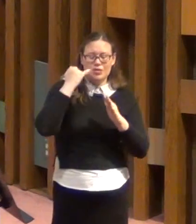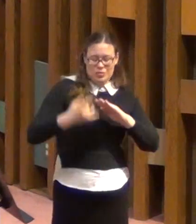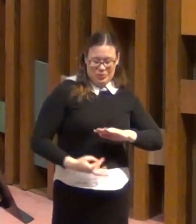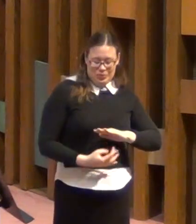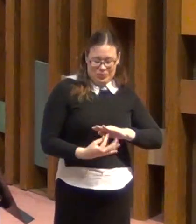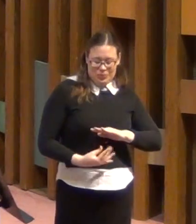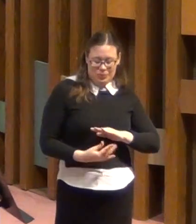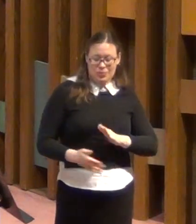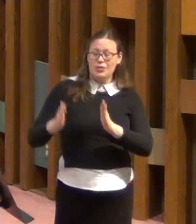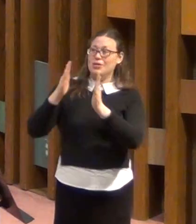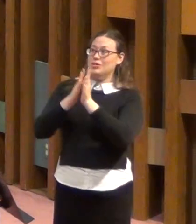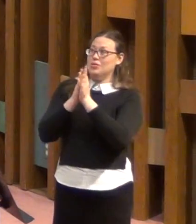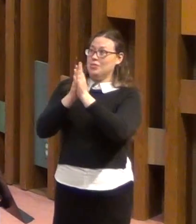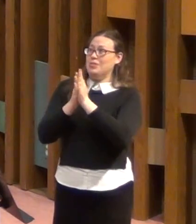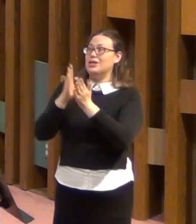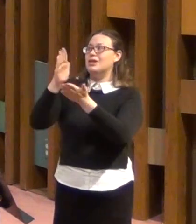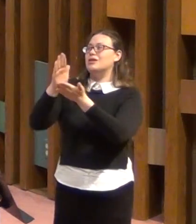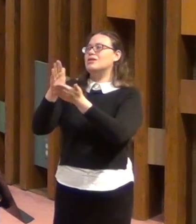be delivered from anger?